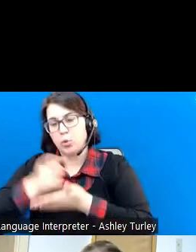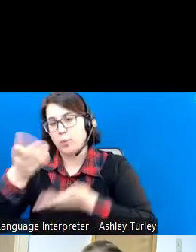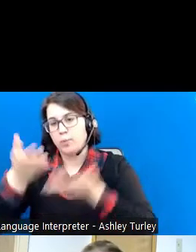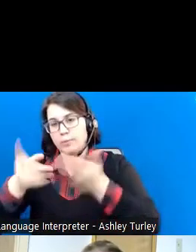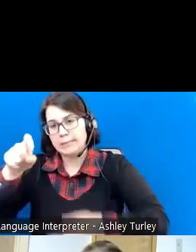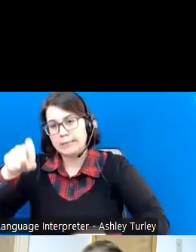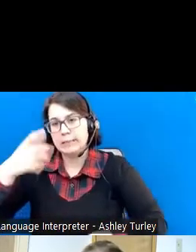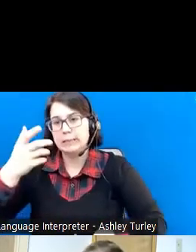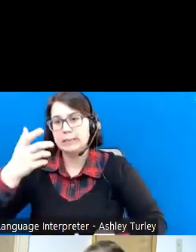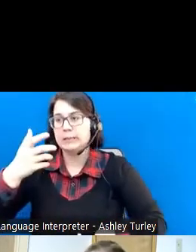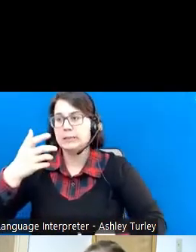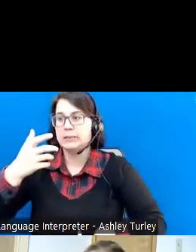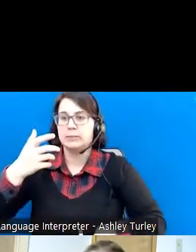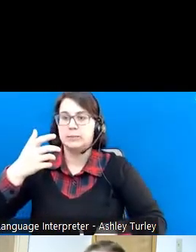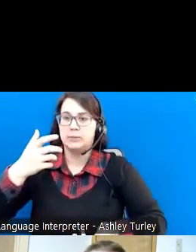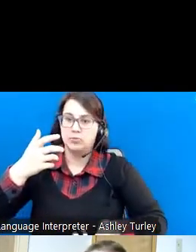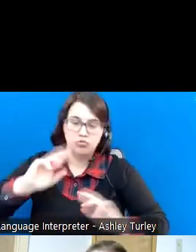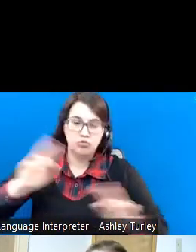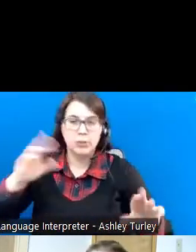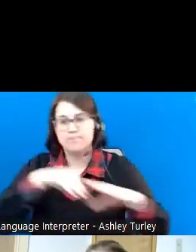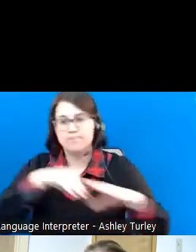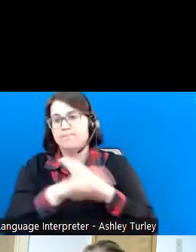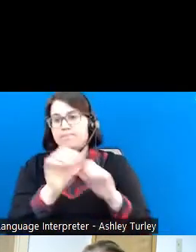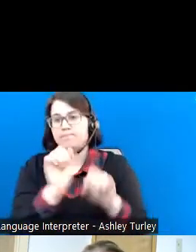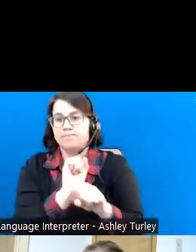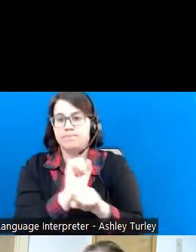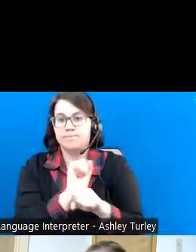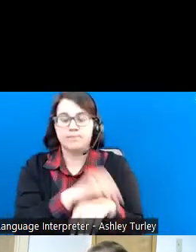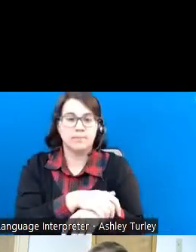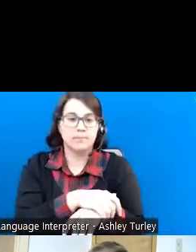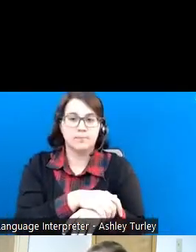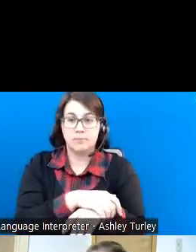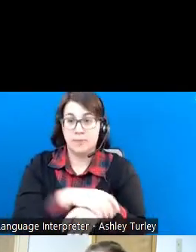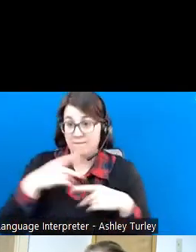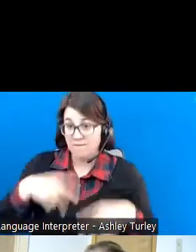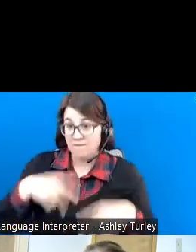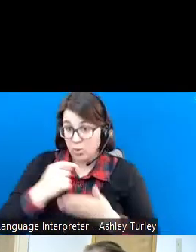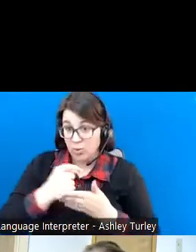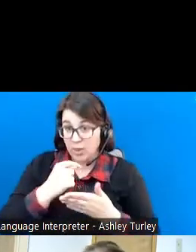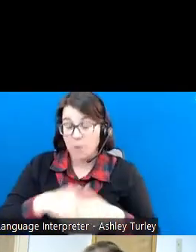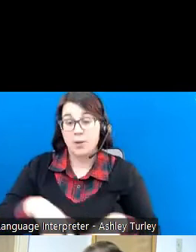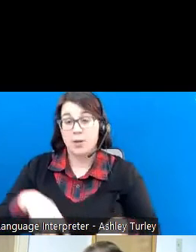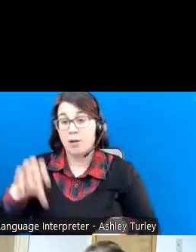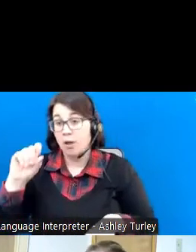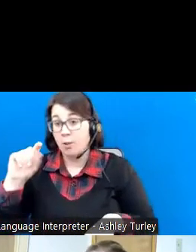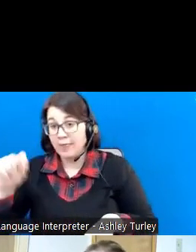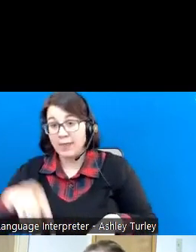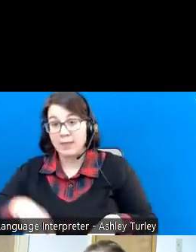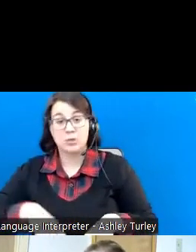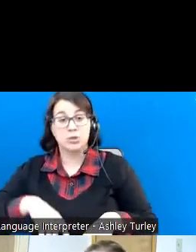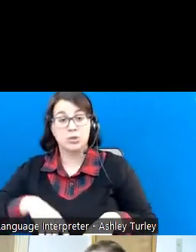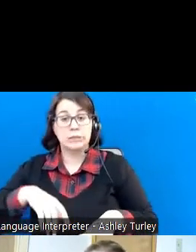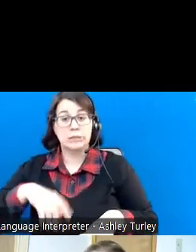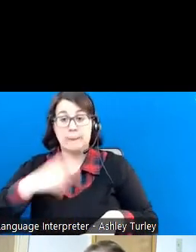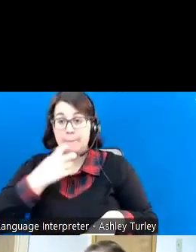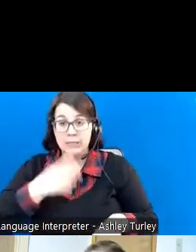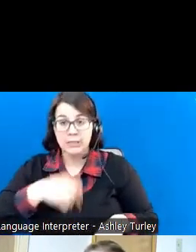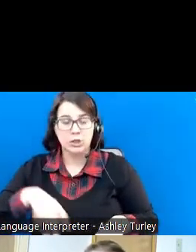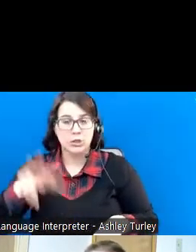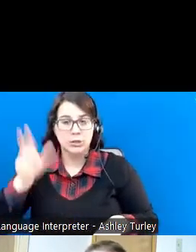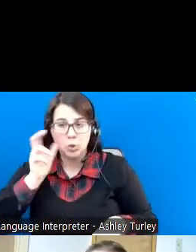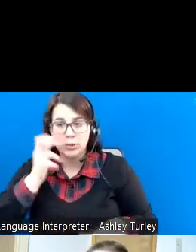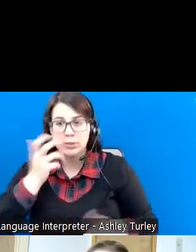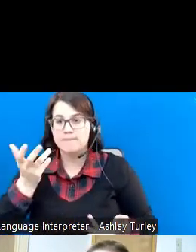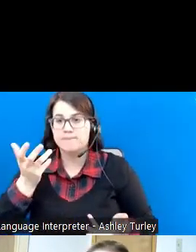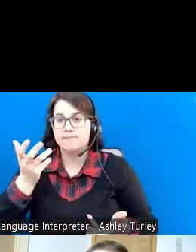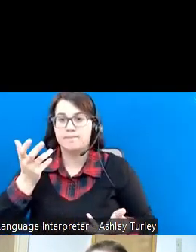prepare to enter the workforce, physical therapy, occupational therapy, speech, hearing, things that may be